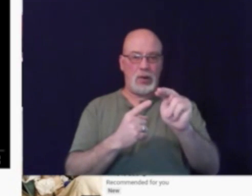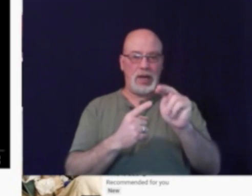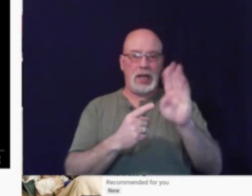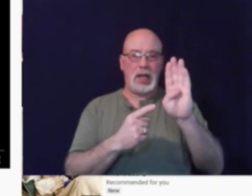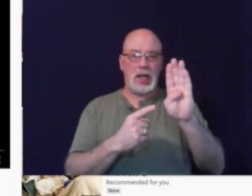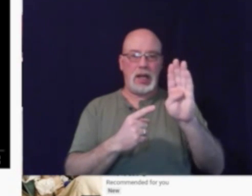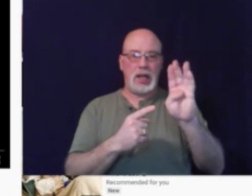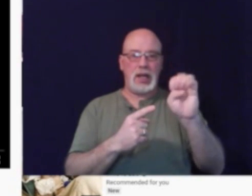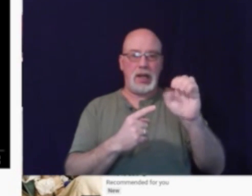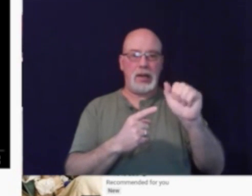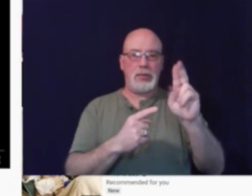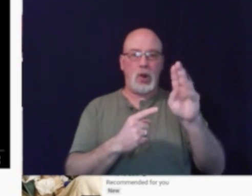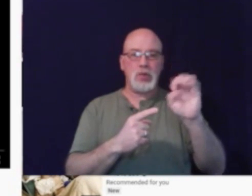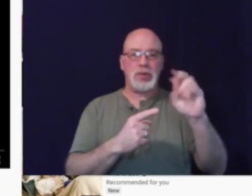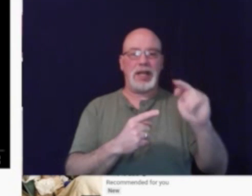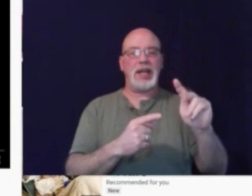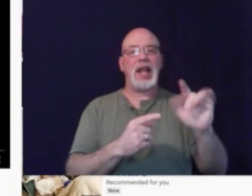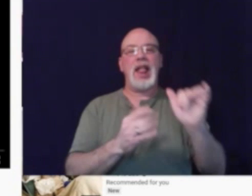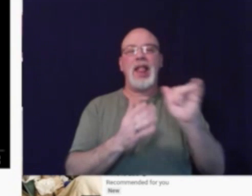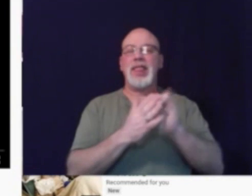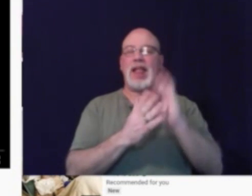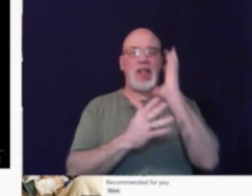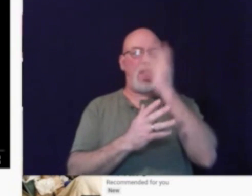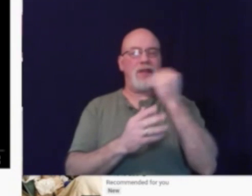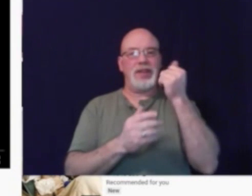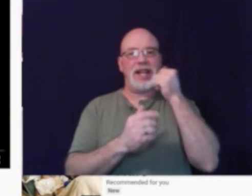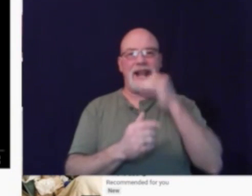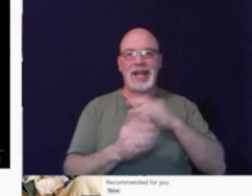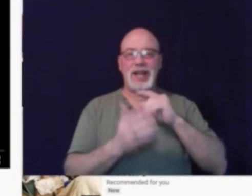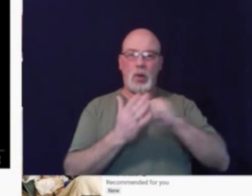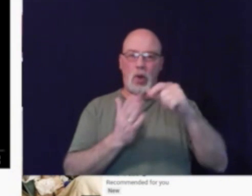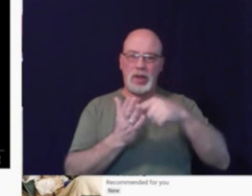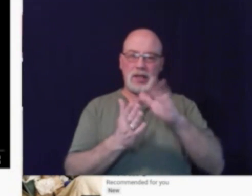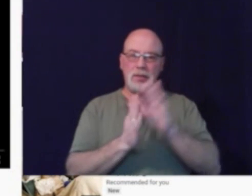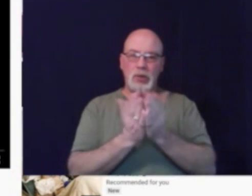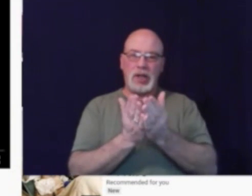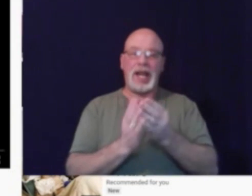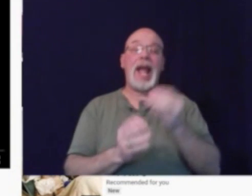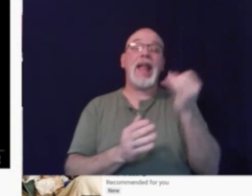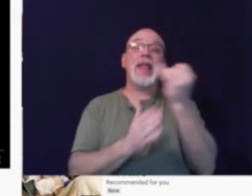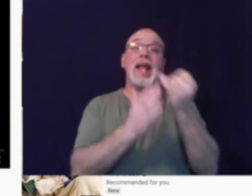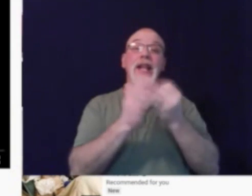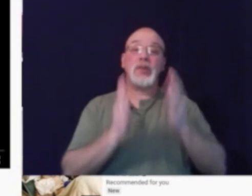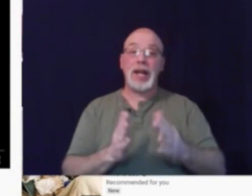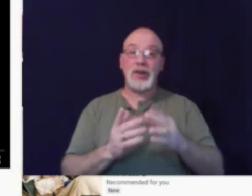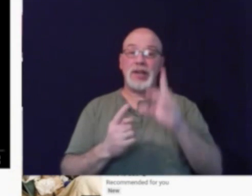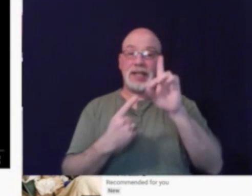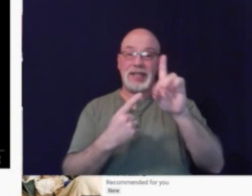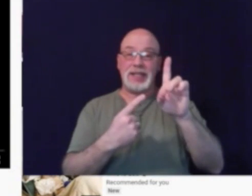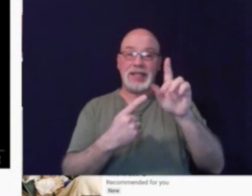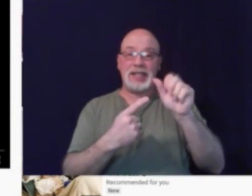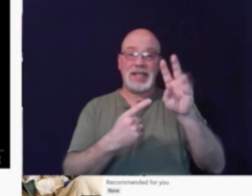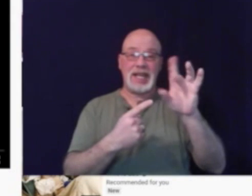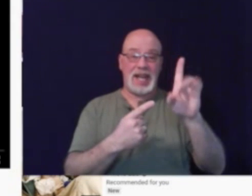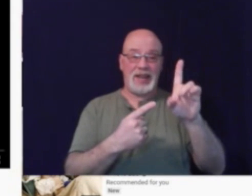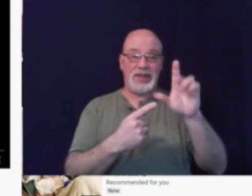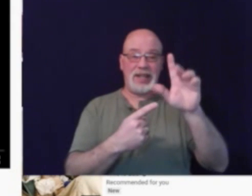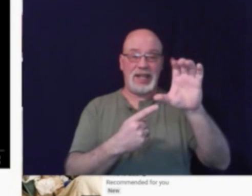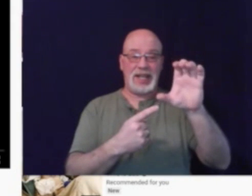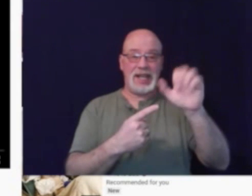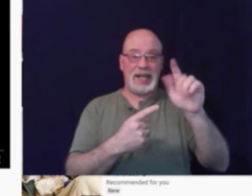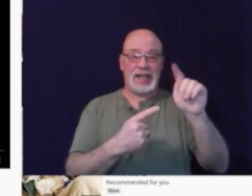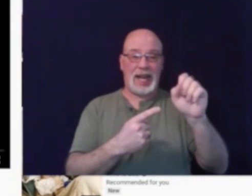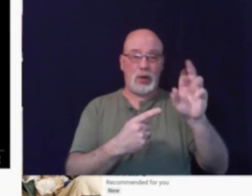lady who wrote this book. And the illustrator is David Catrow. He drew all